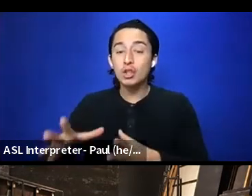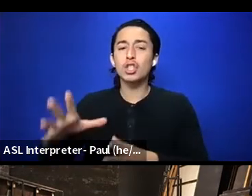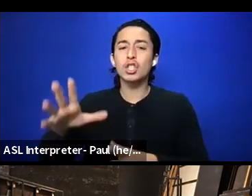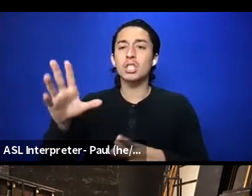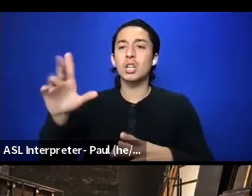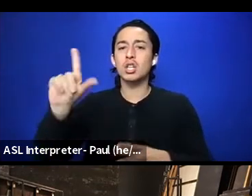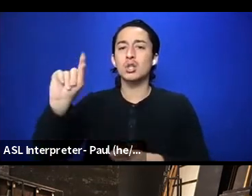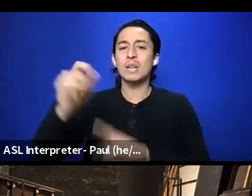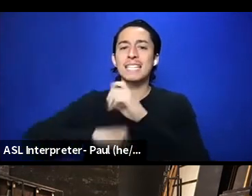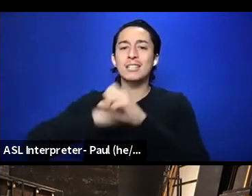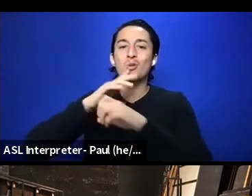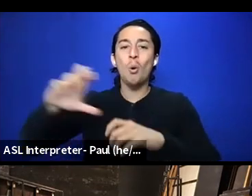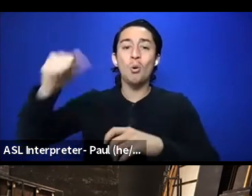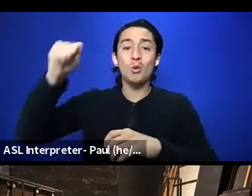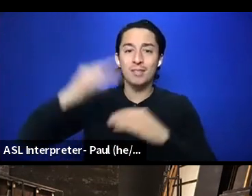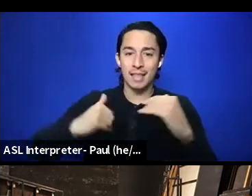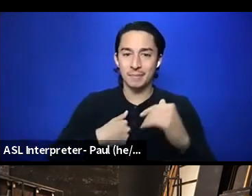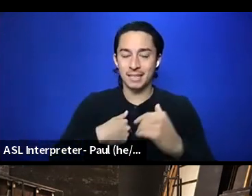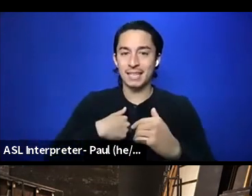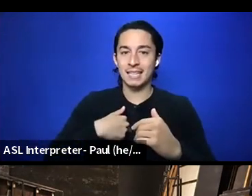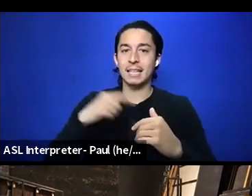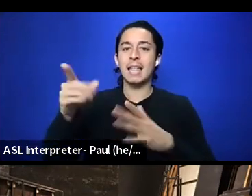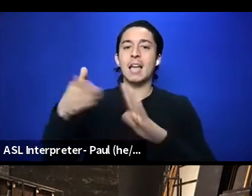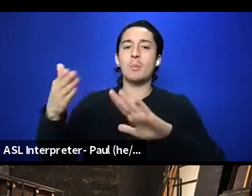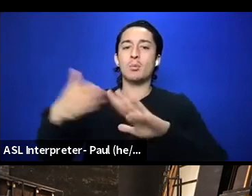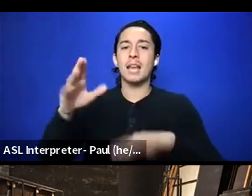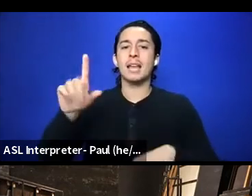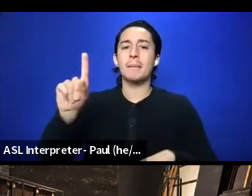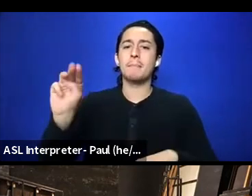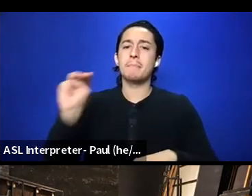ones that operate of, of a, of a million dollars plus